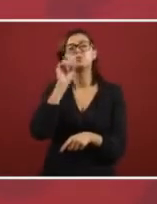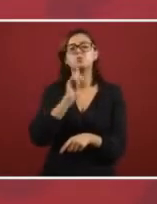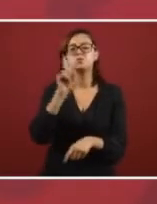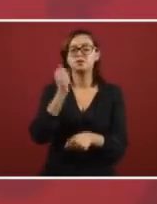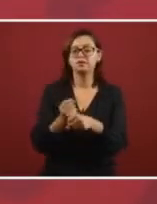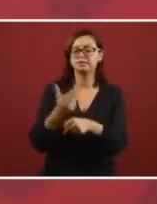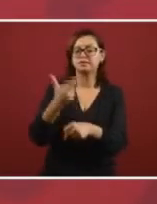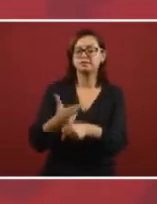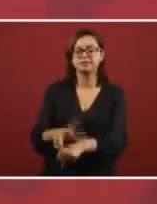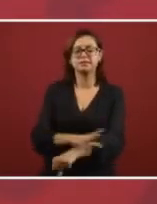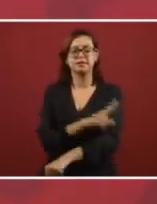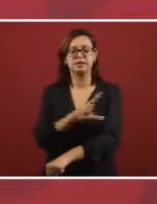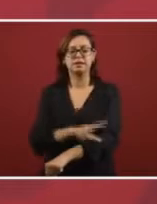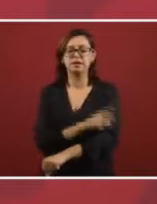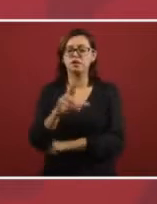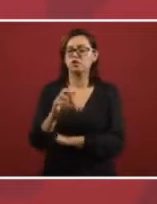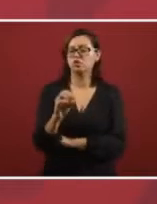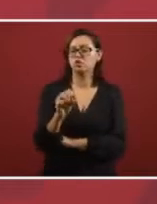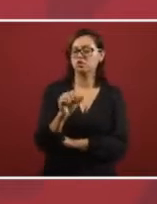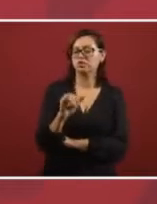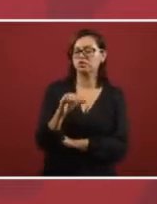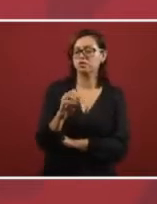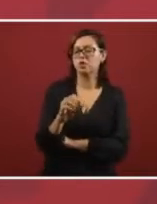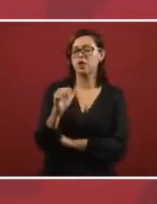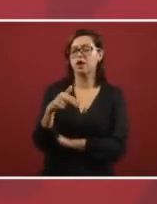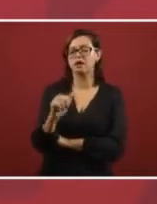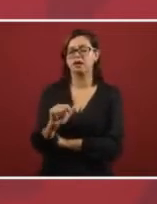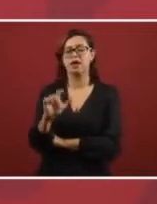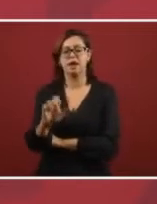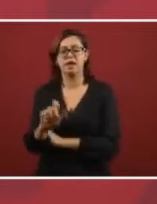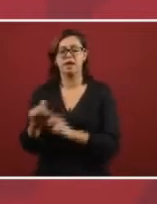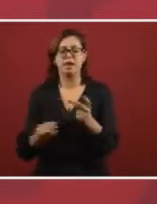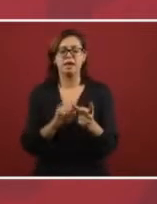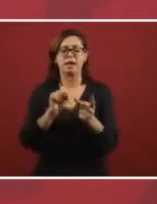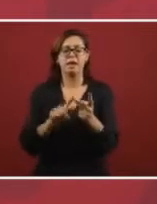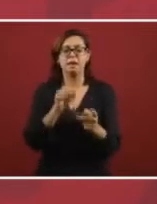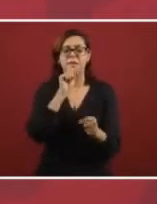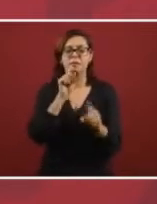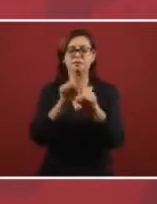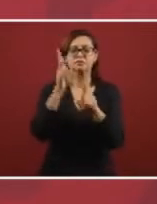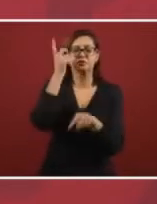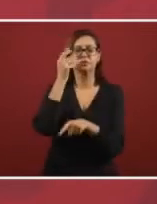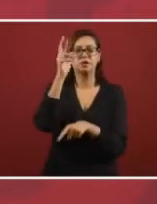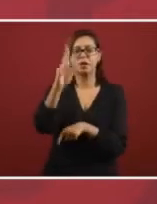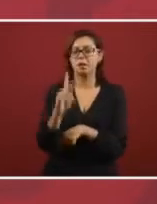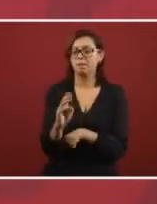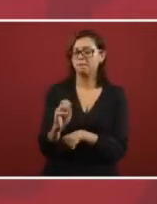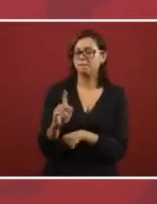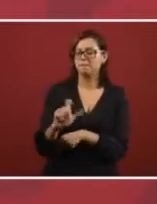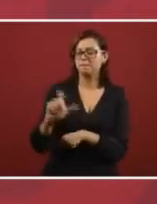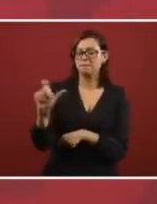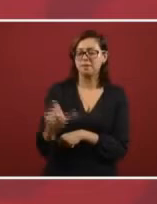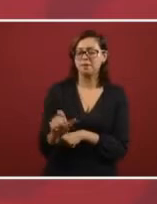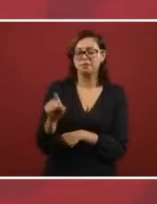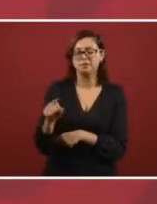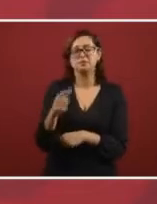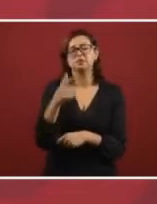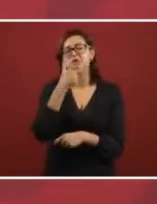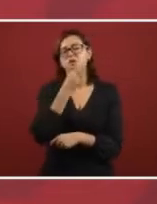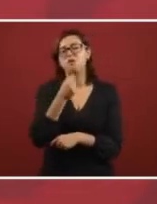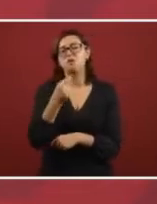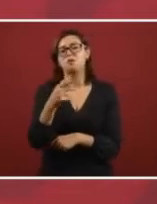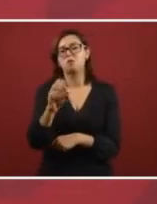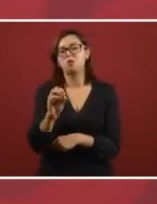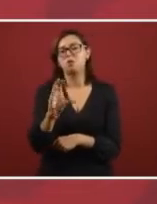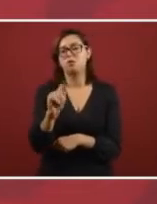of energy and the director of